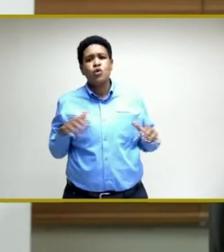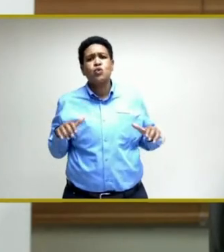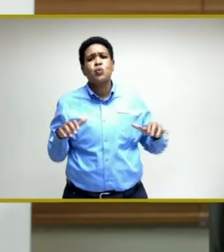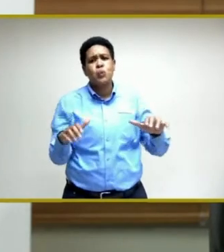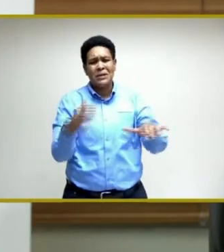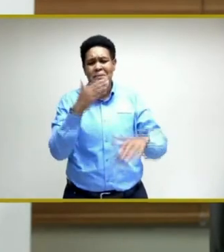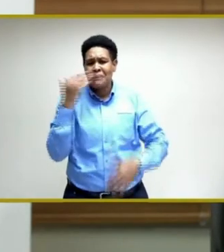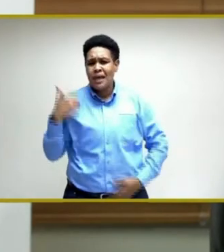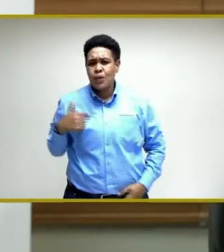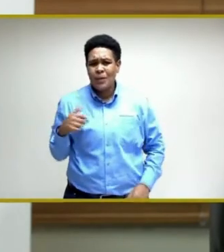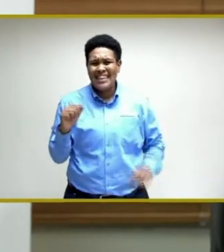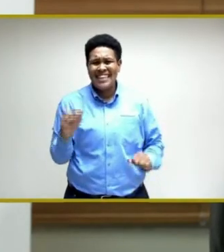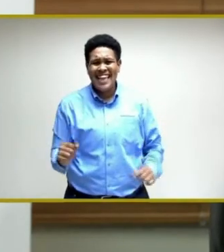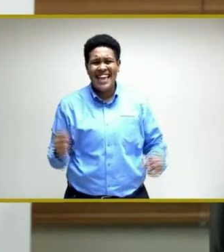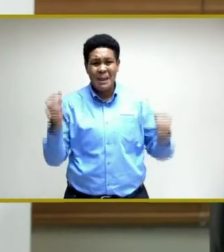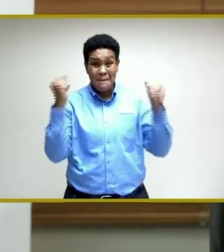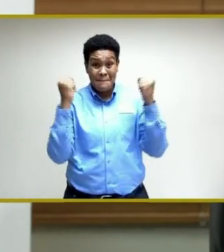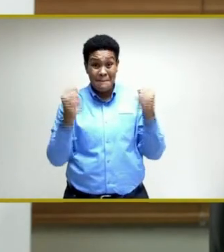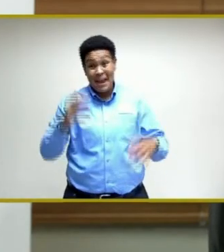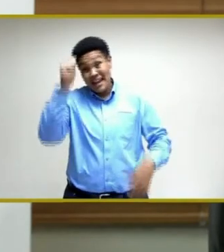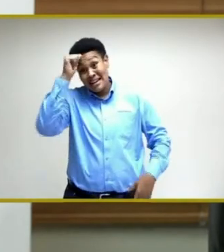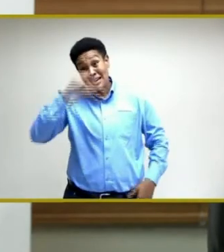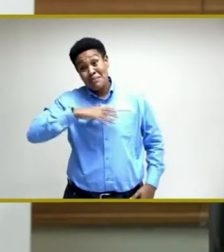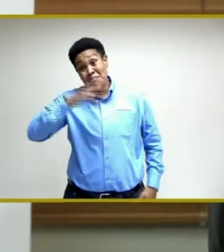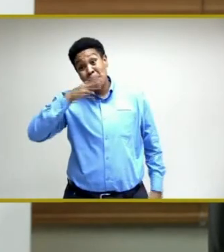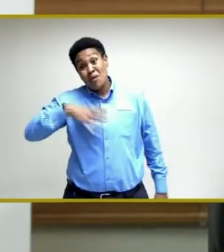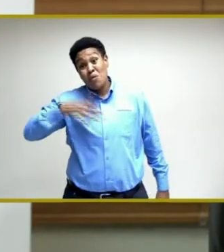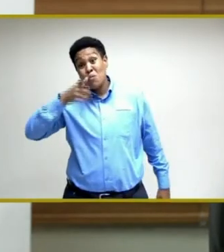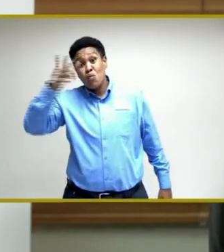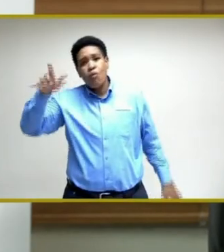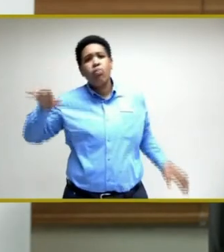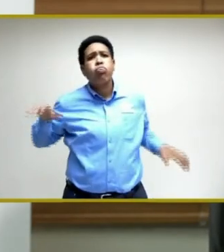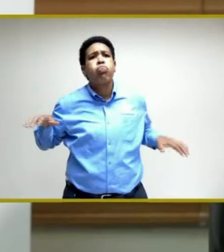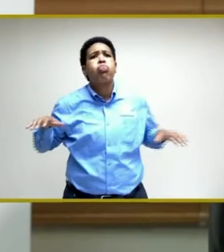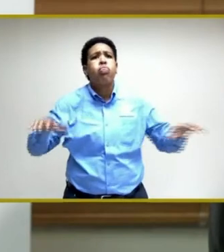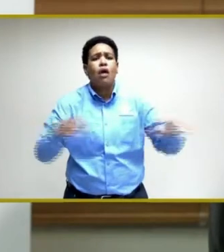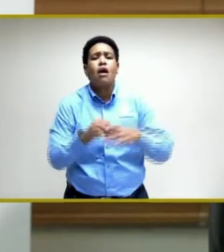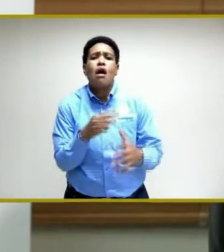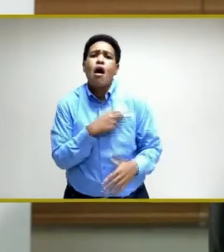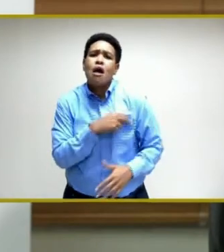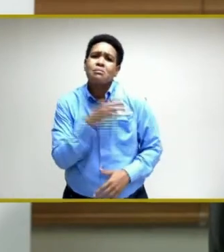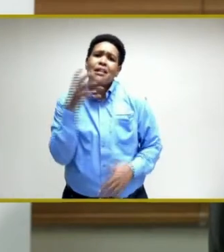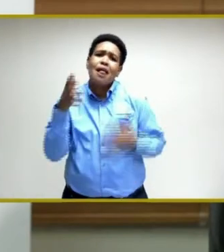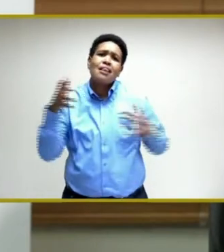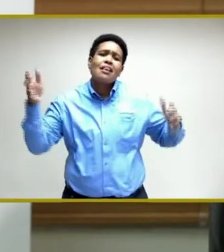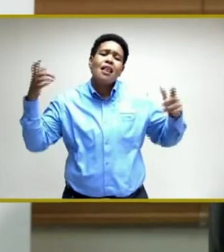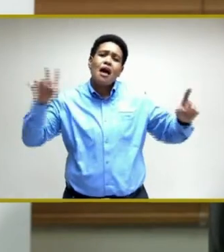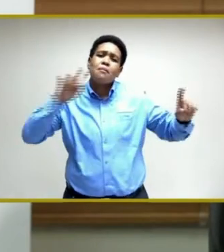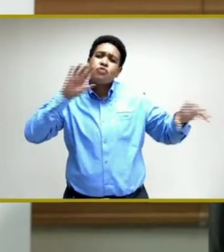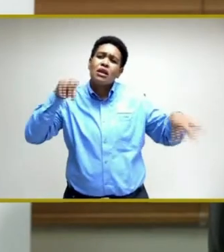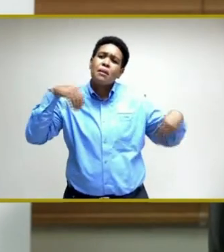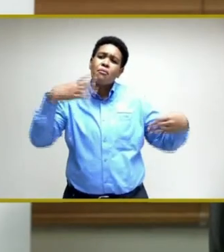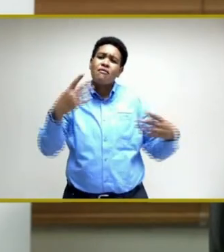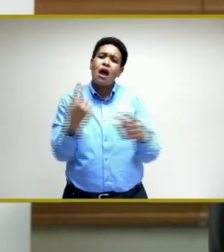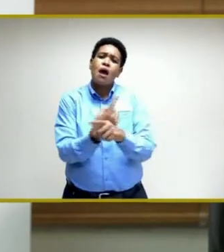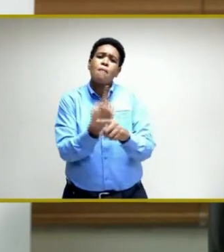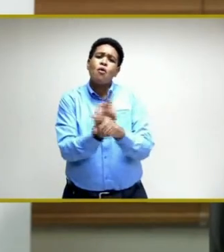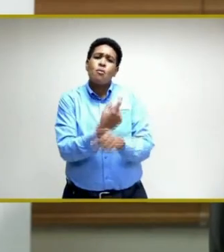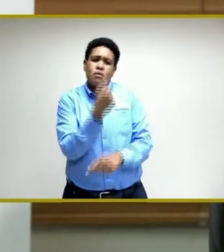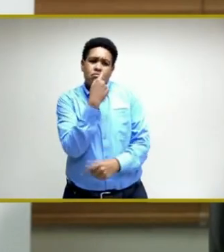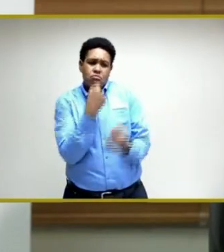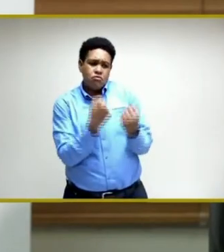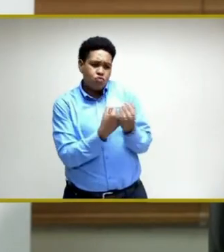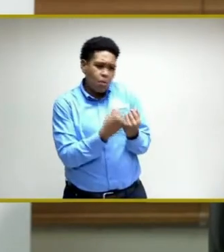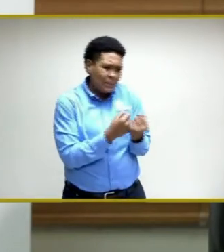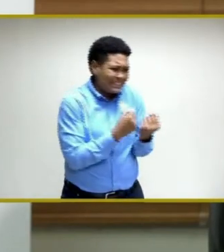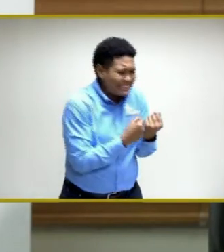can. The many men and women out there in the field, in the hospital system, providing appropriate treatment. And we